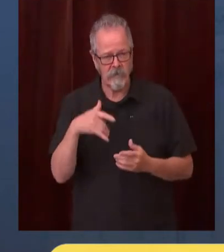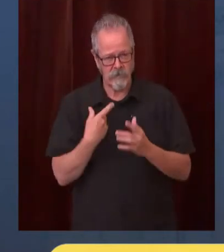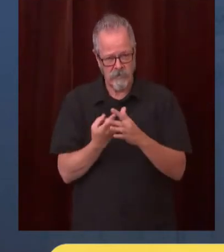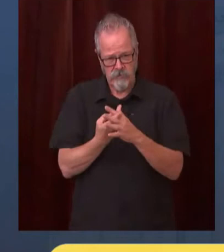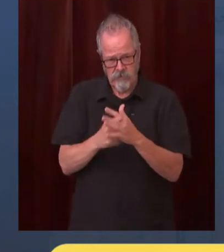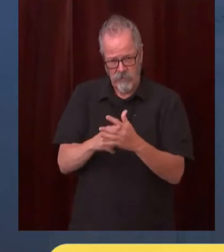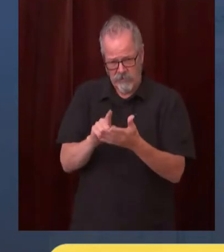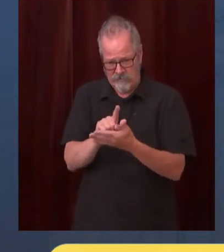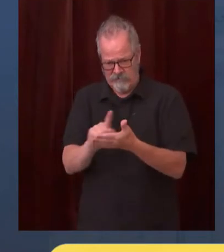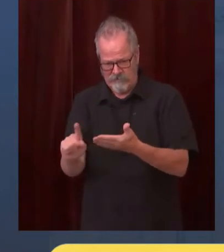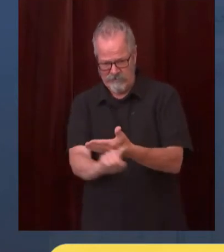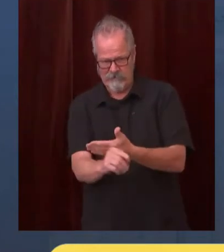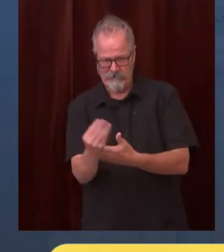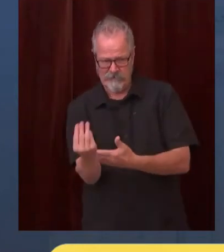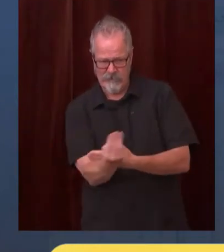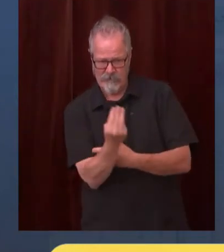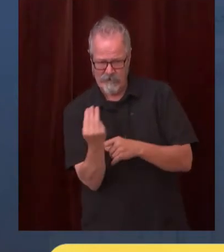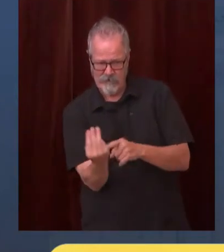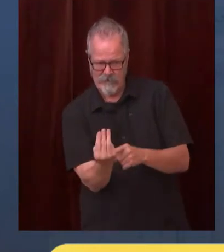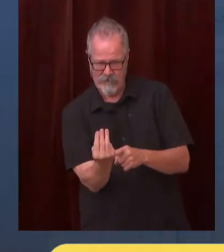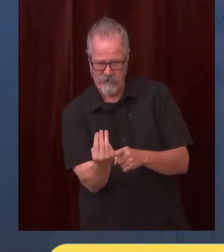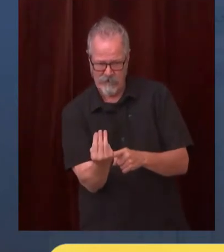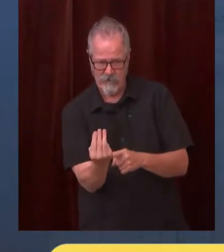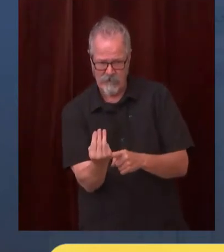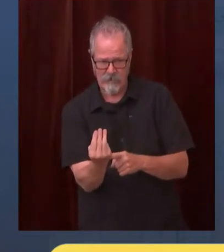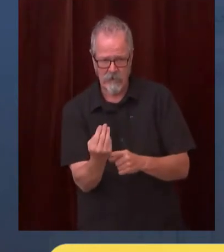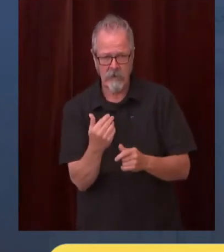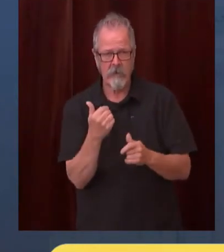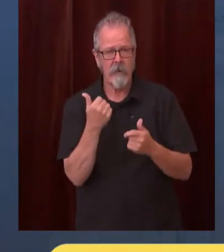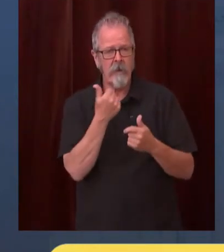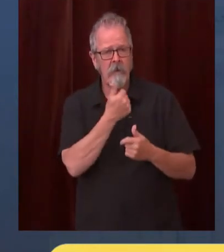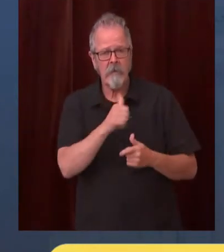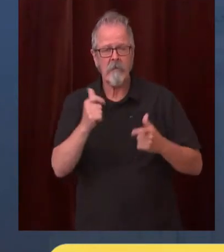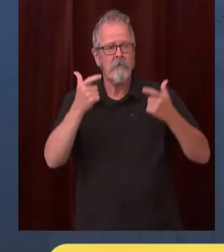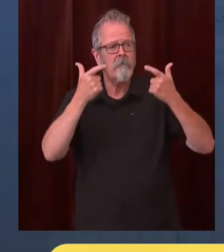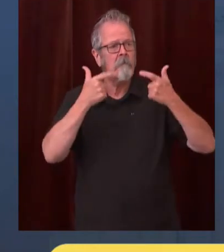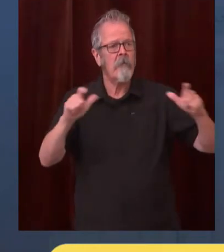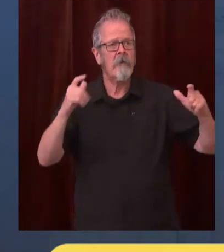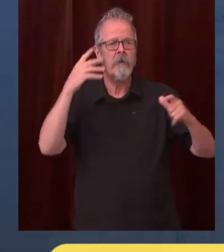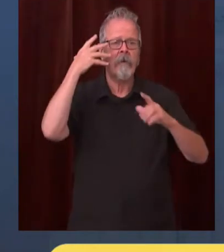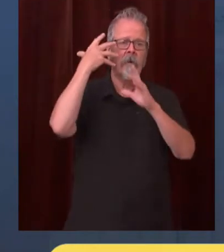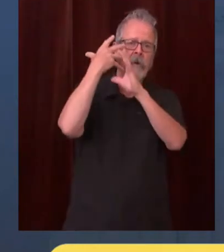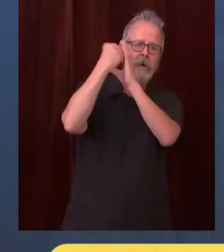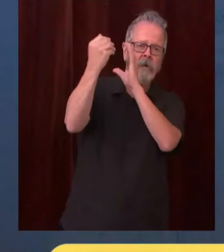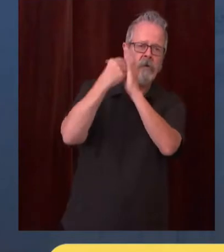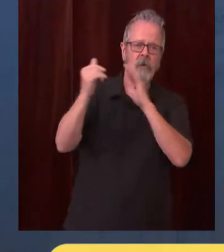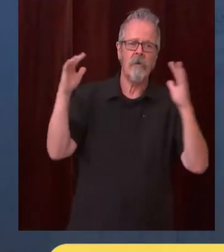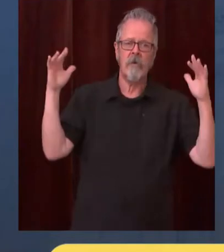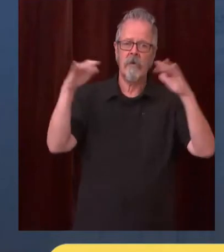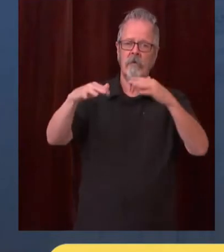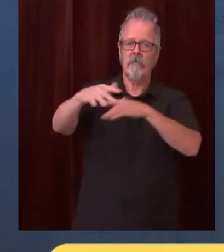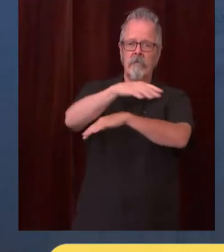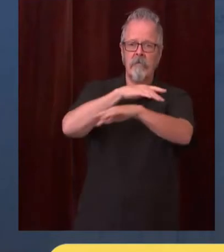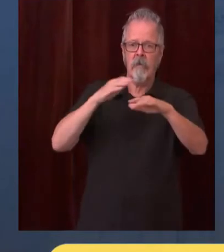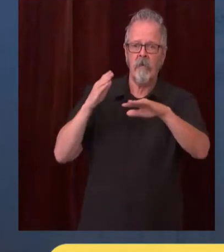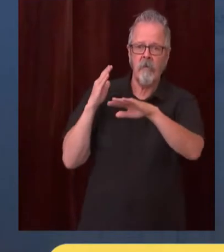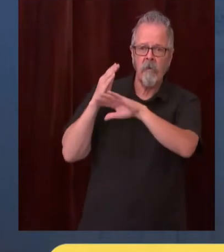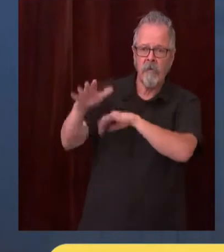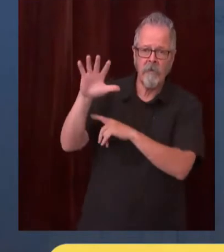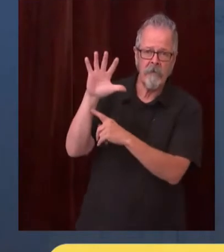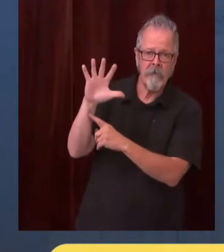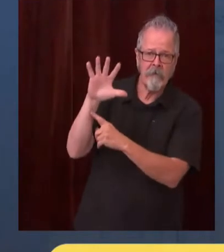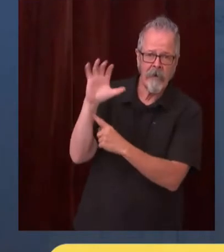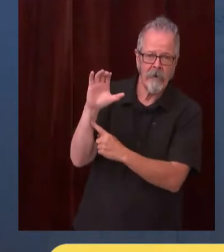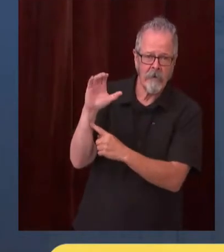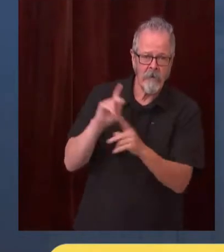pierce county again this is an expansion of our existing order for everyone age five and up to wear